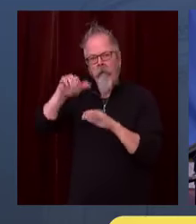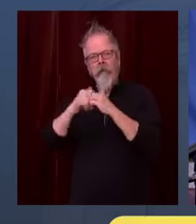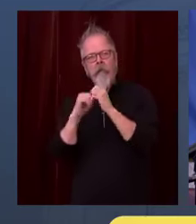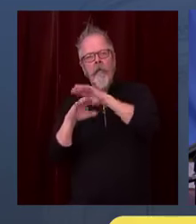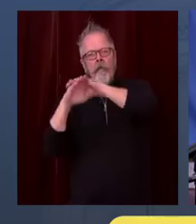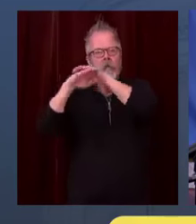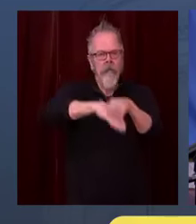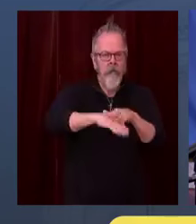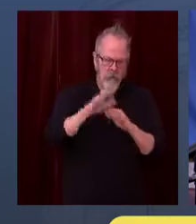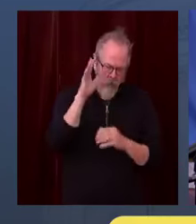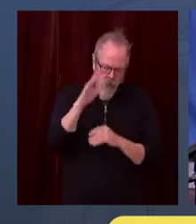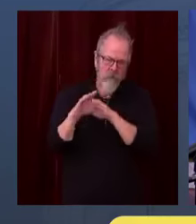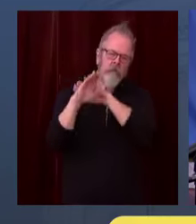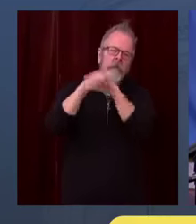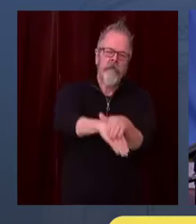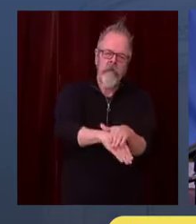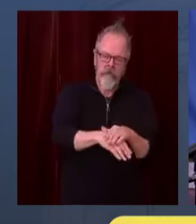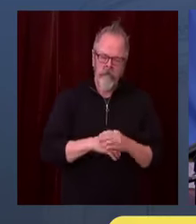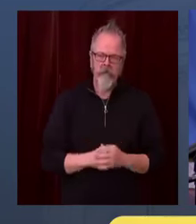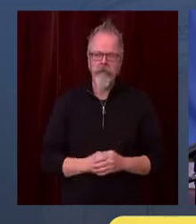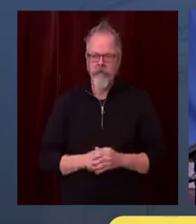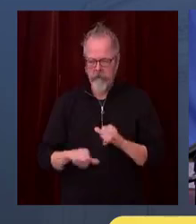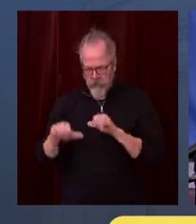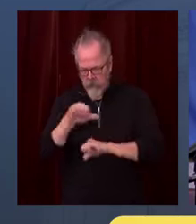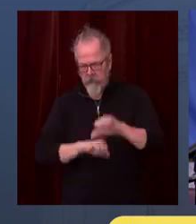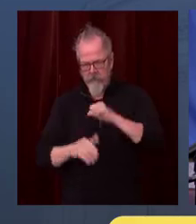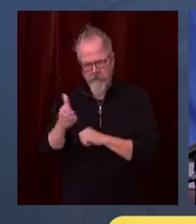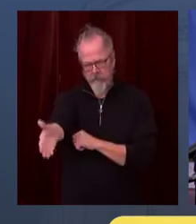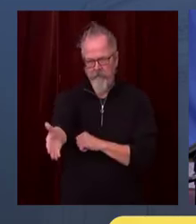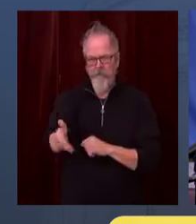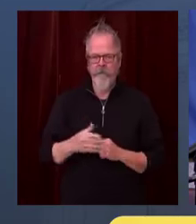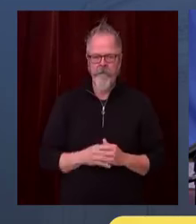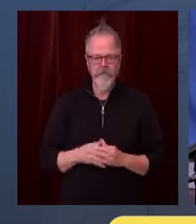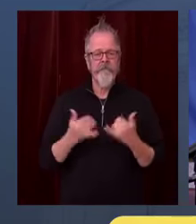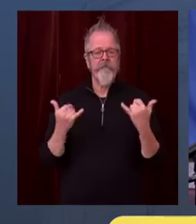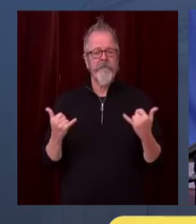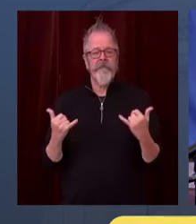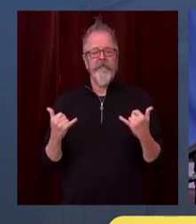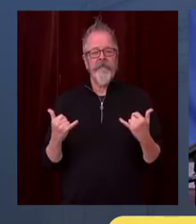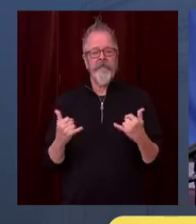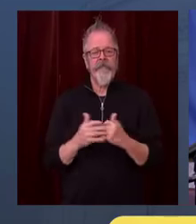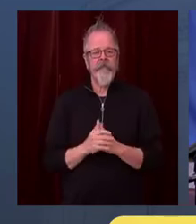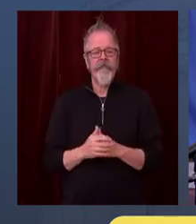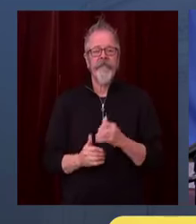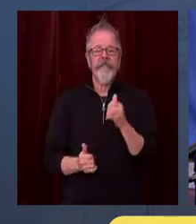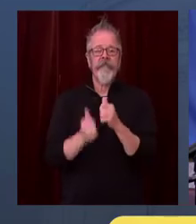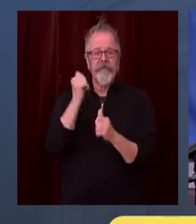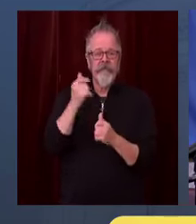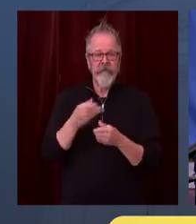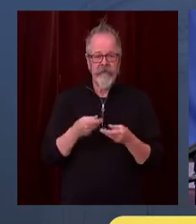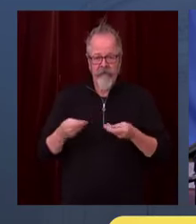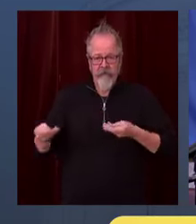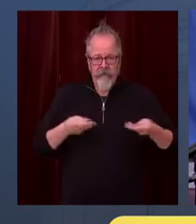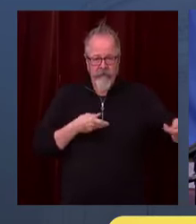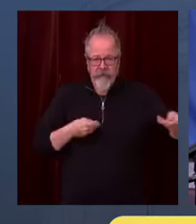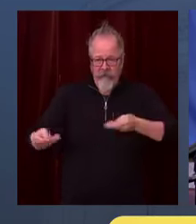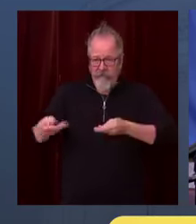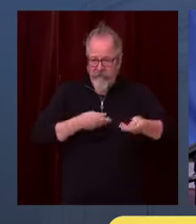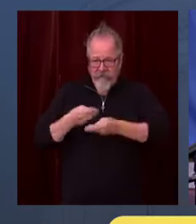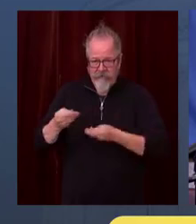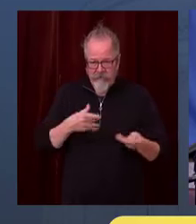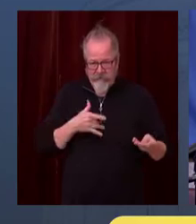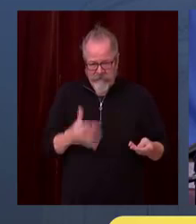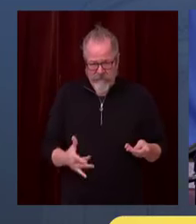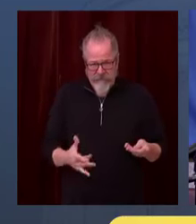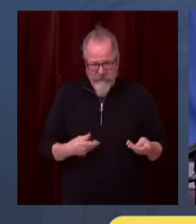where they come into relatively close contact, and where they spend a good amount of time, such as a restaurant or a gym,